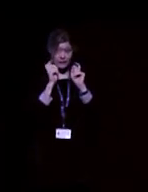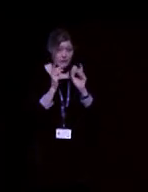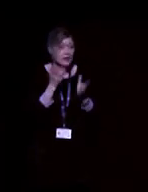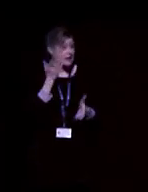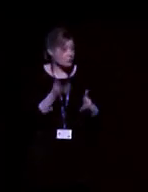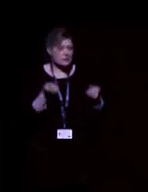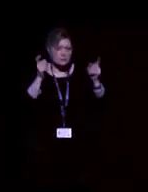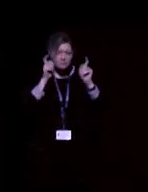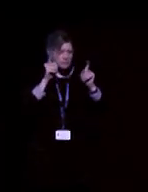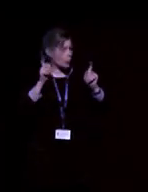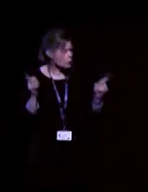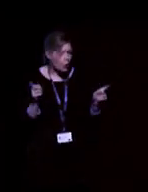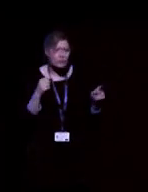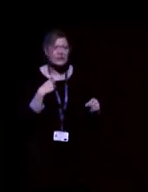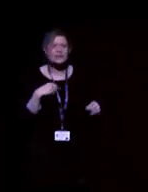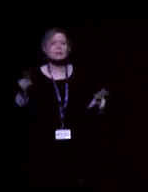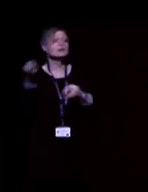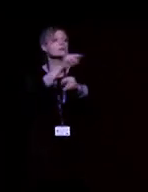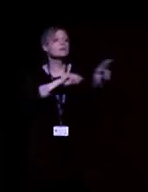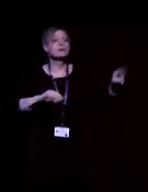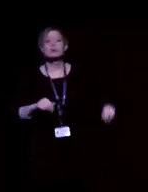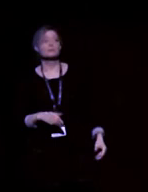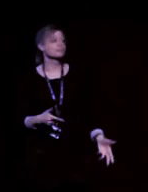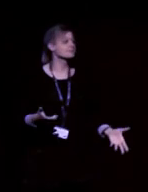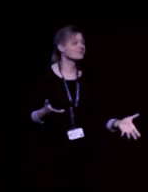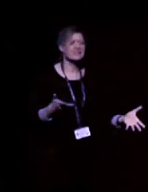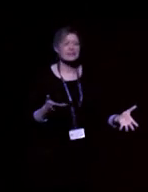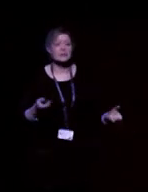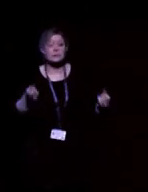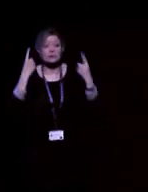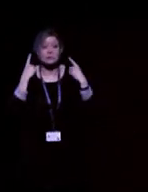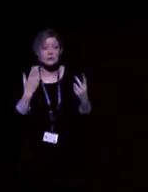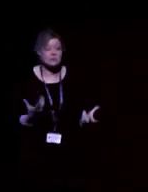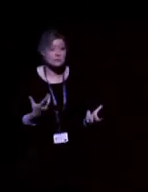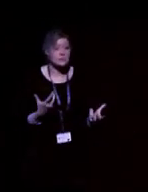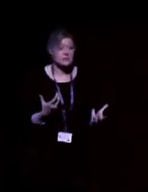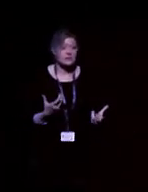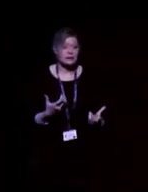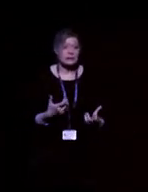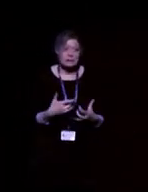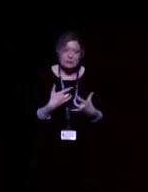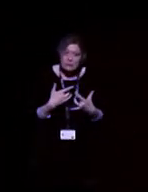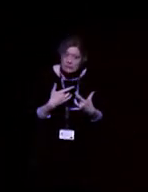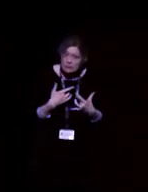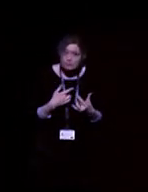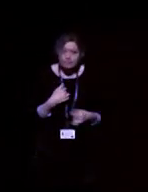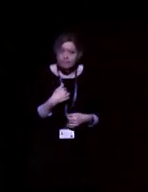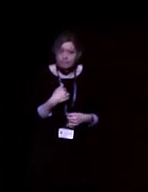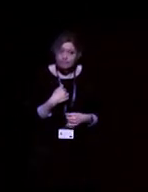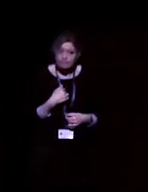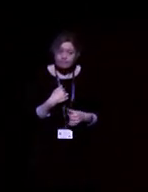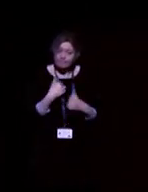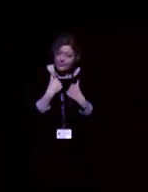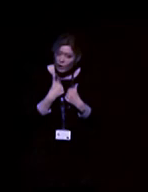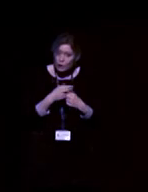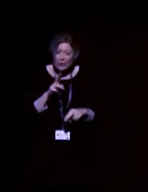aids or not, he cannot follow what's going on in that meeting. And he doesn't really think he's a very good committee member if he can't follow